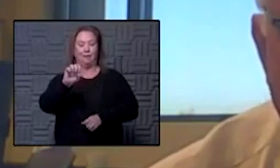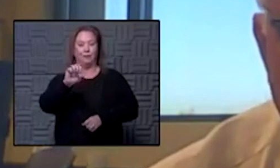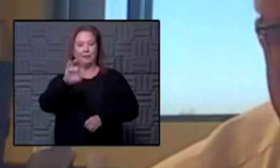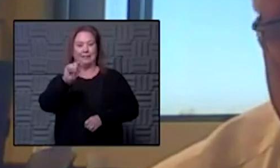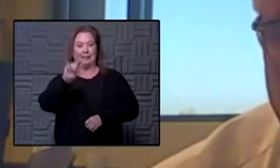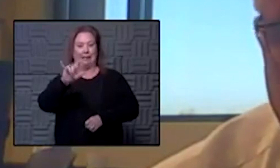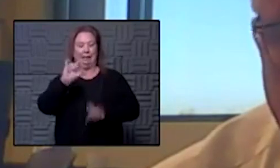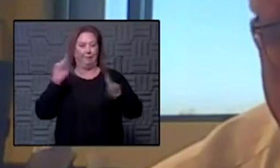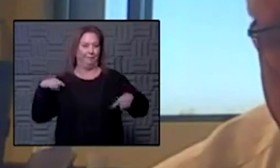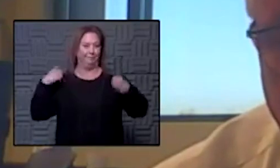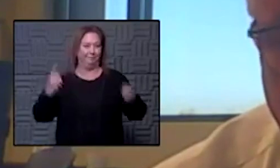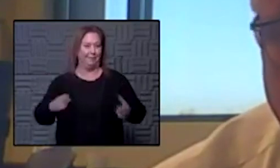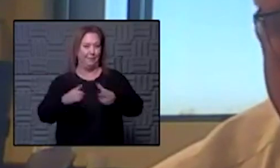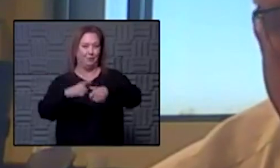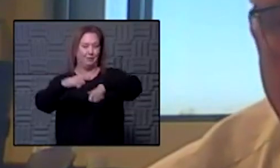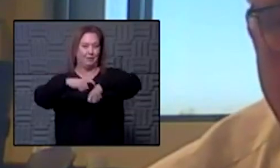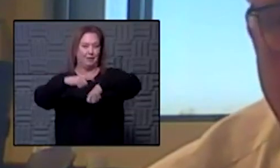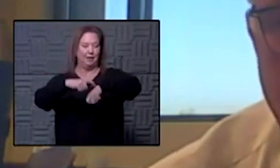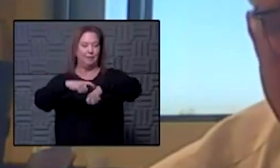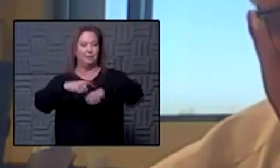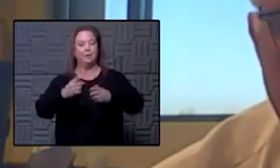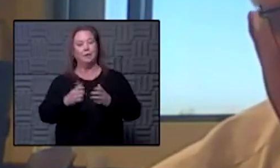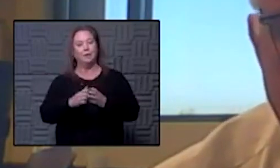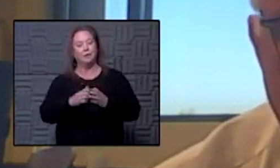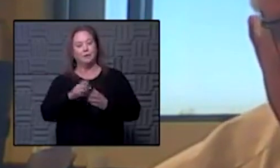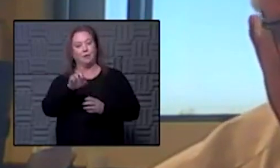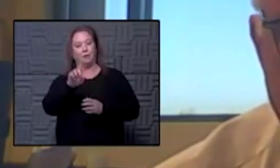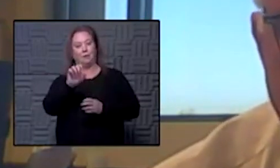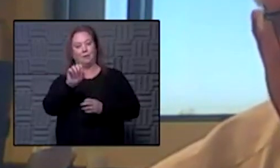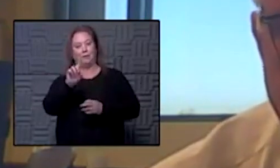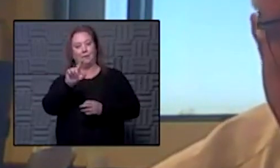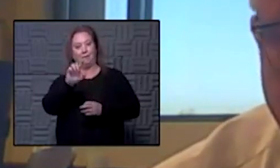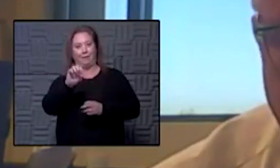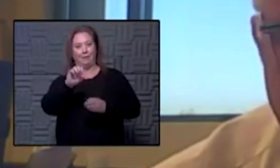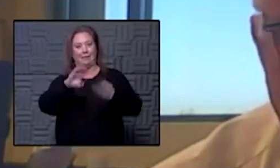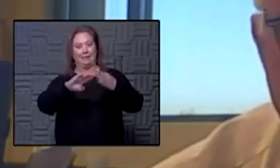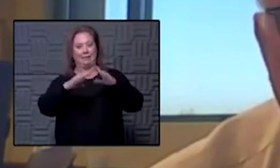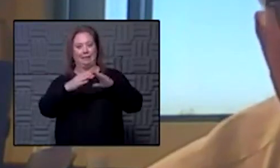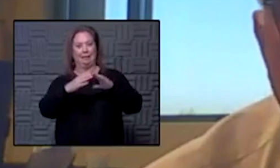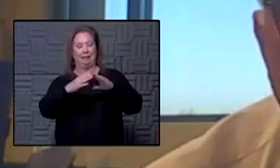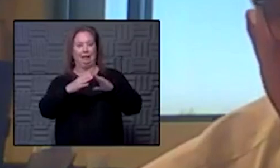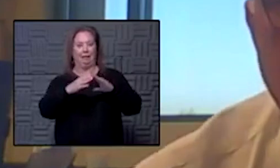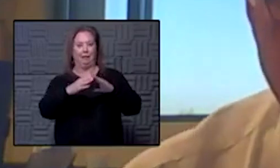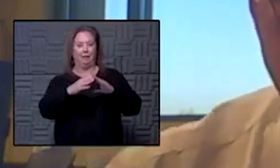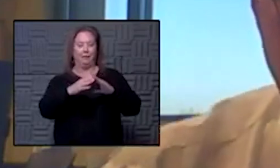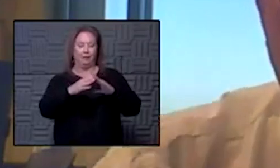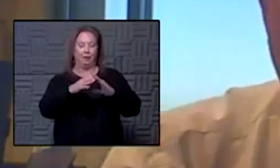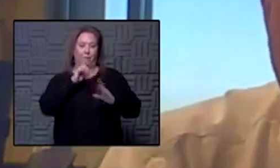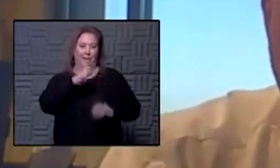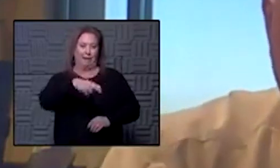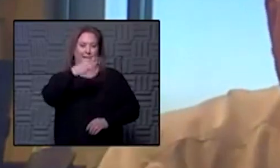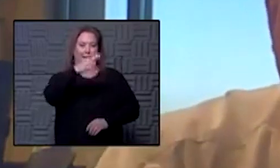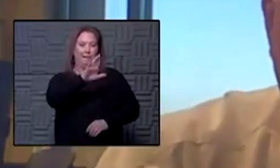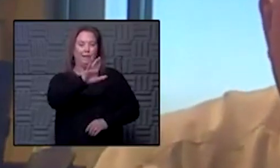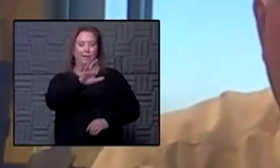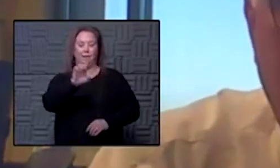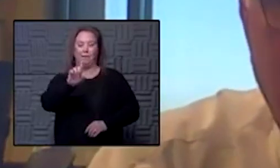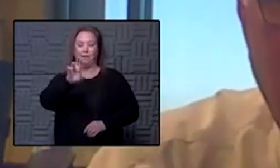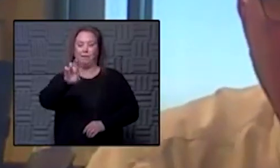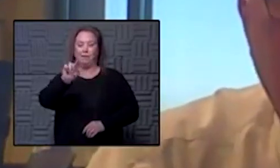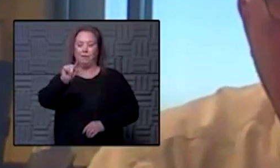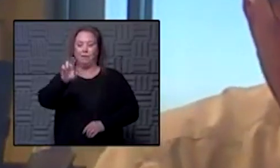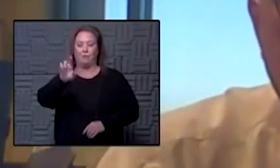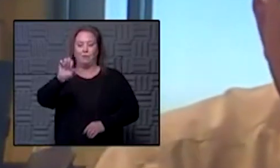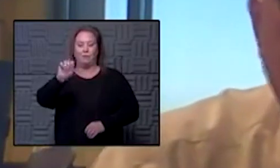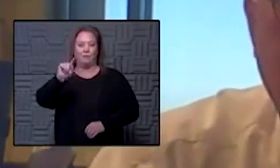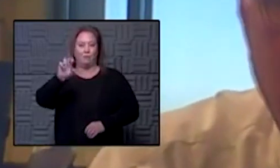in Dodge City it's not surprising that the numbers are quite high there and I give Dr. Trotter who is uh my county counterpart